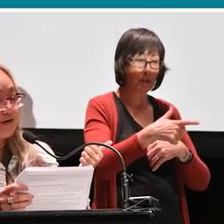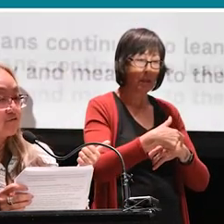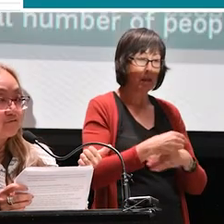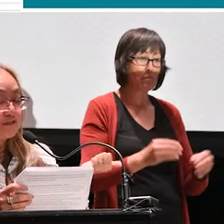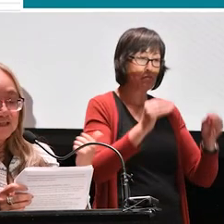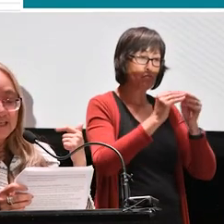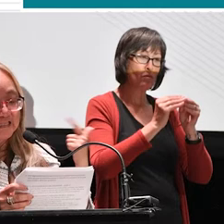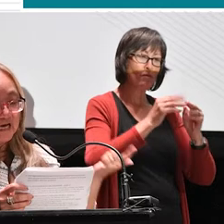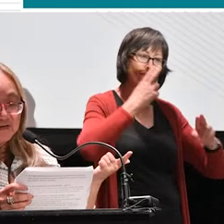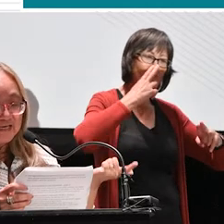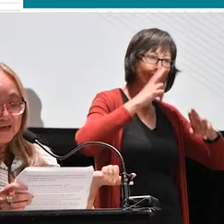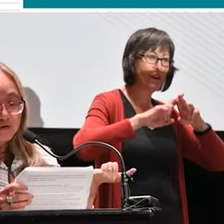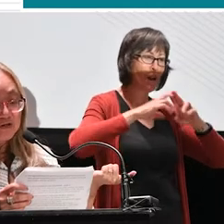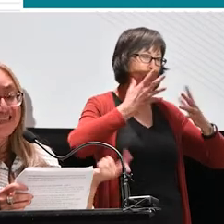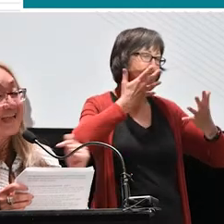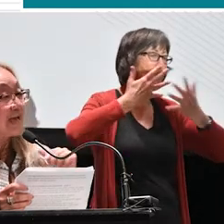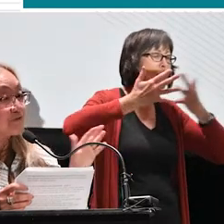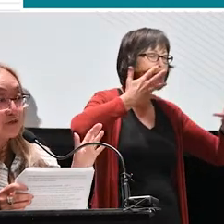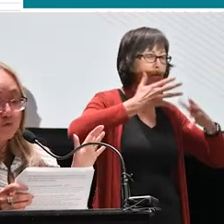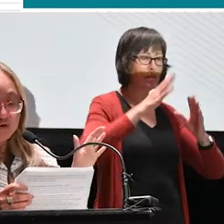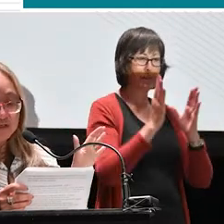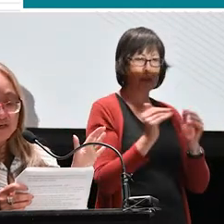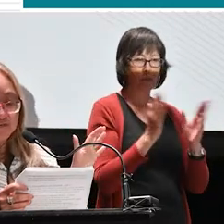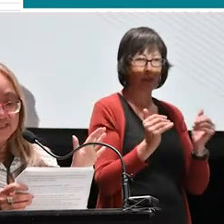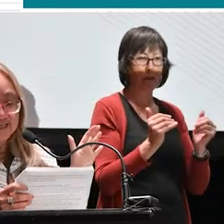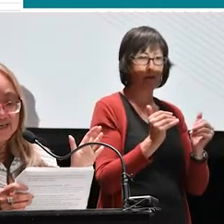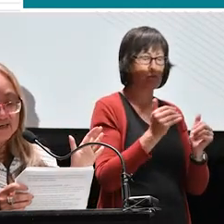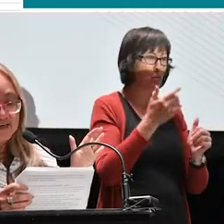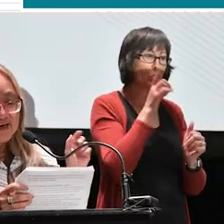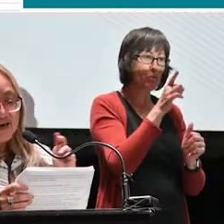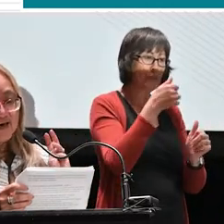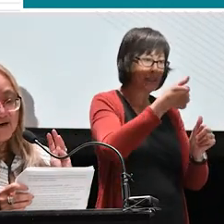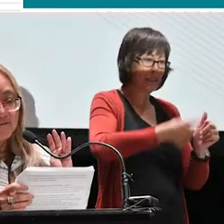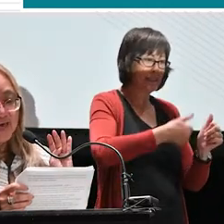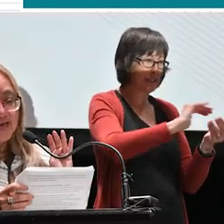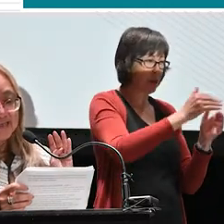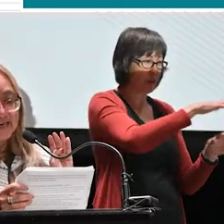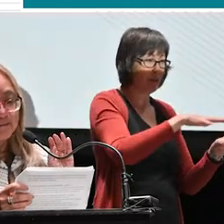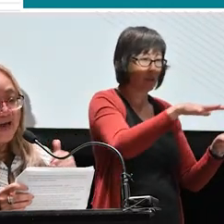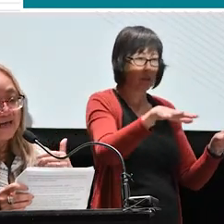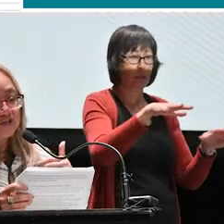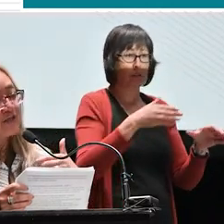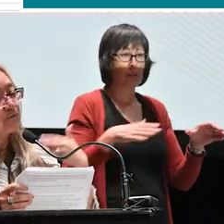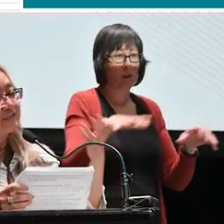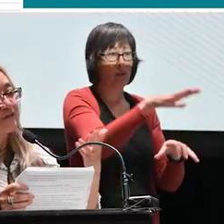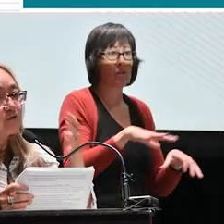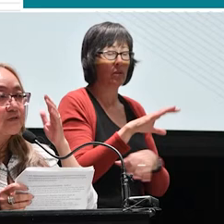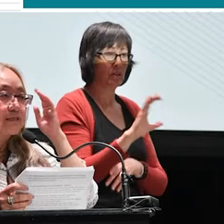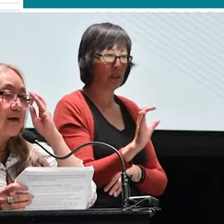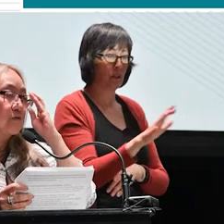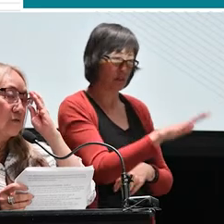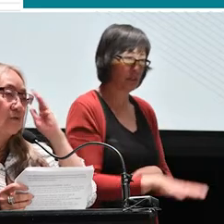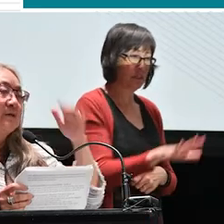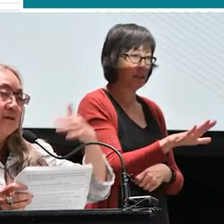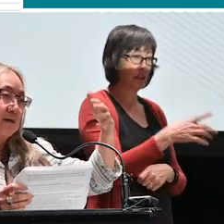downtown, enlivening neighborhoods in every ward of the city. And in a package that we sent over